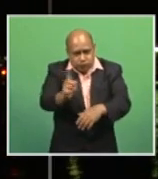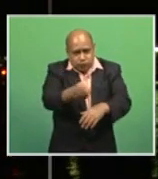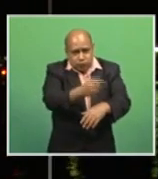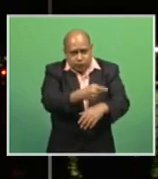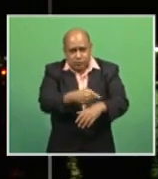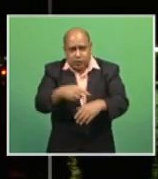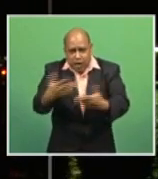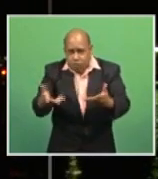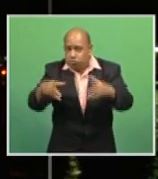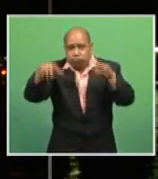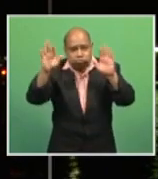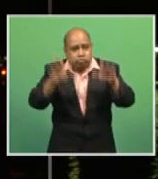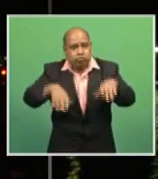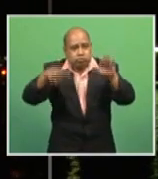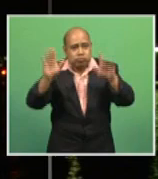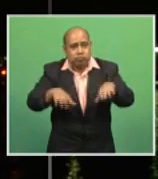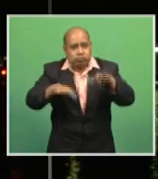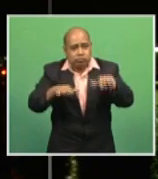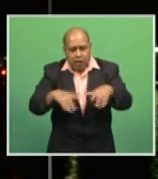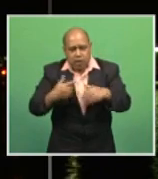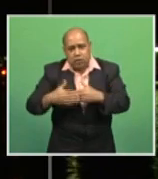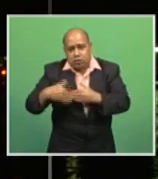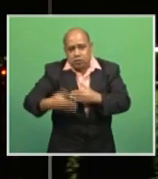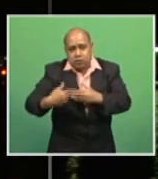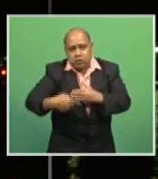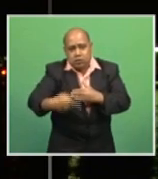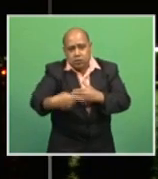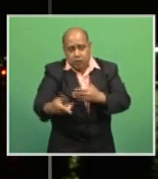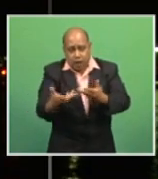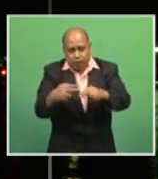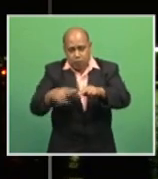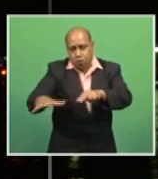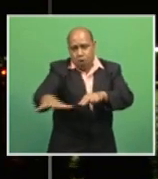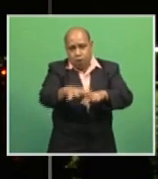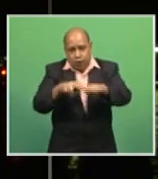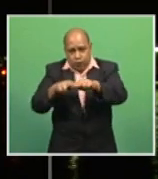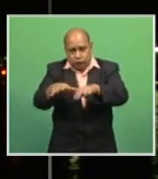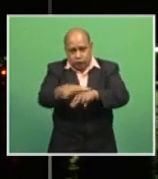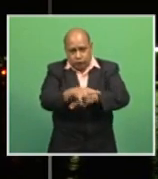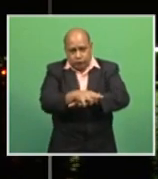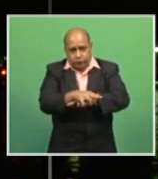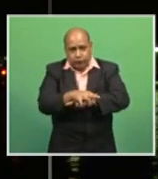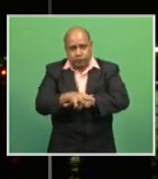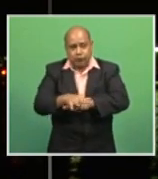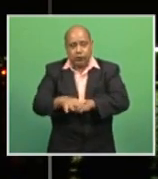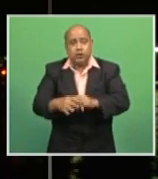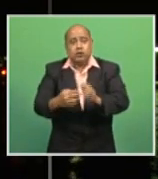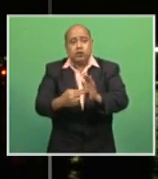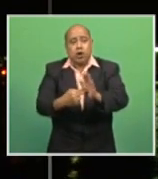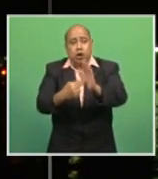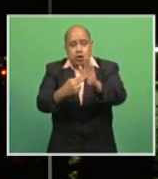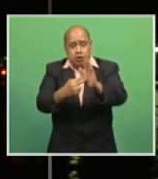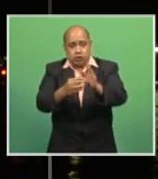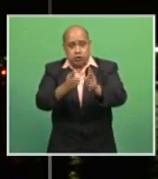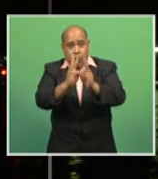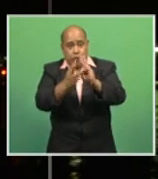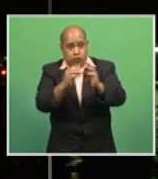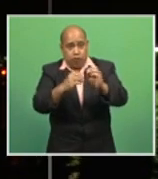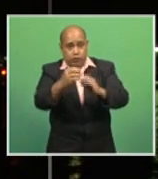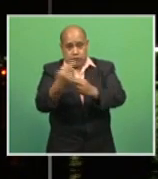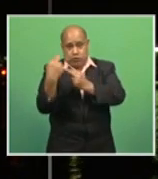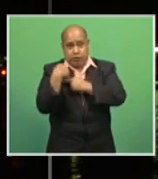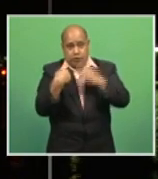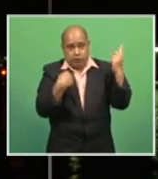expected to affect the Fiji group for the next few days. The Nandi Weather Office confirms the trough of low pressure over the group